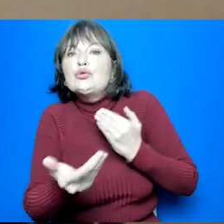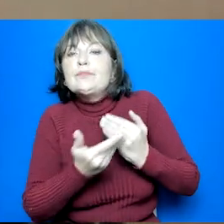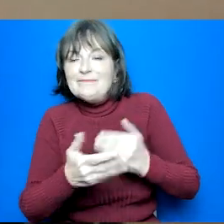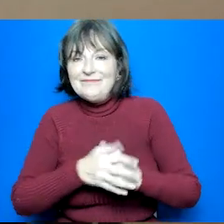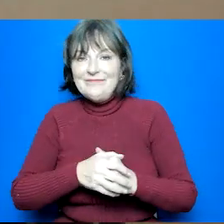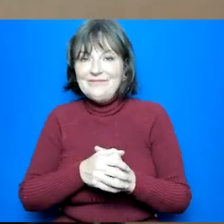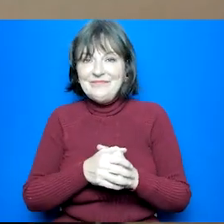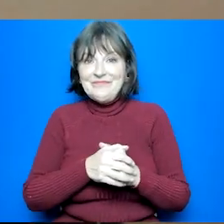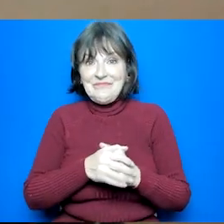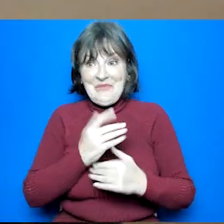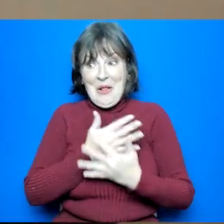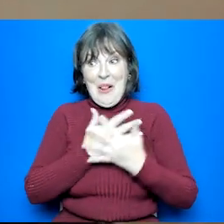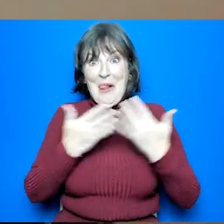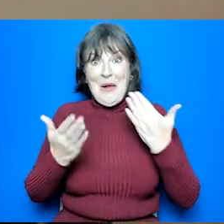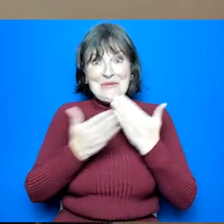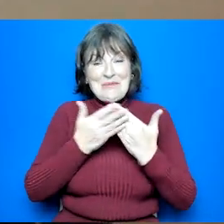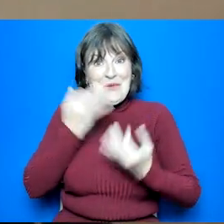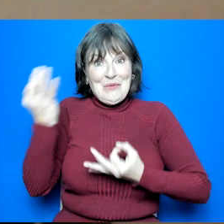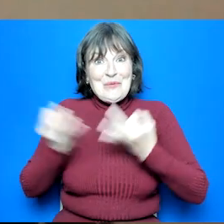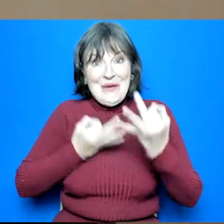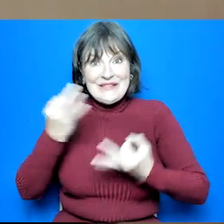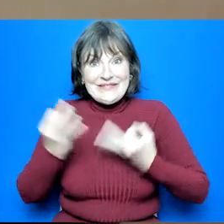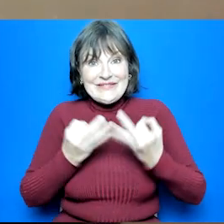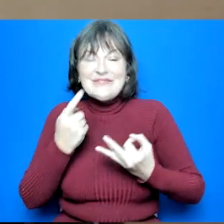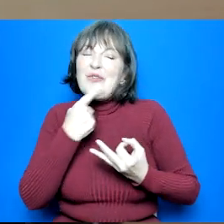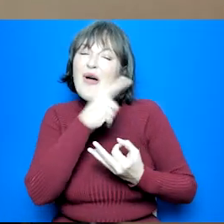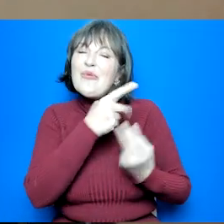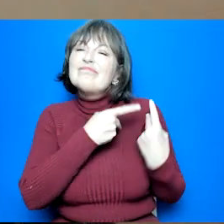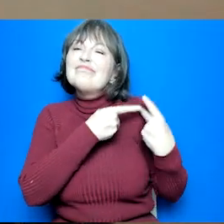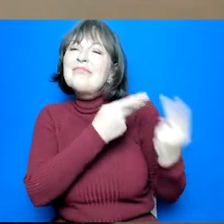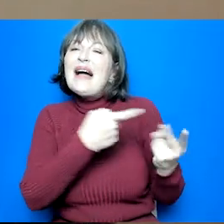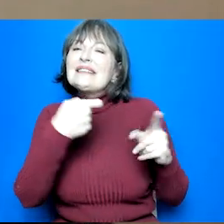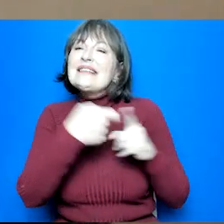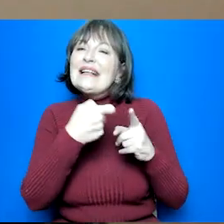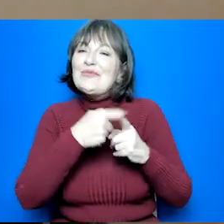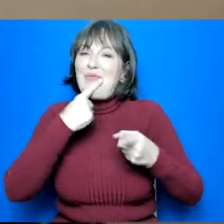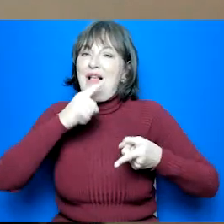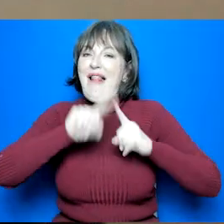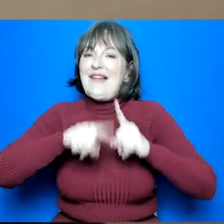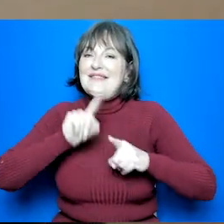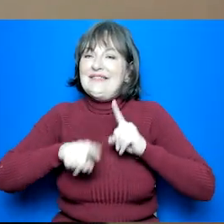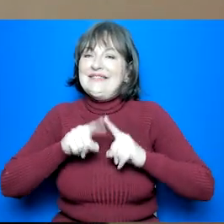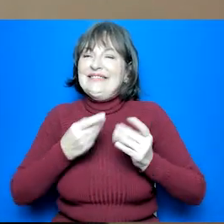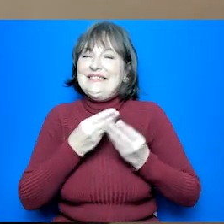We have lots more questions coming in so I'm going to pass you over to Katie now to answer a few as well.